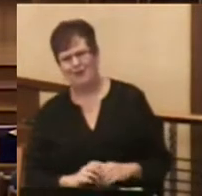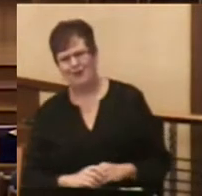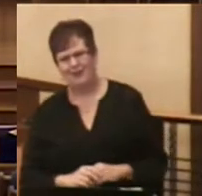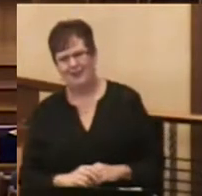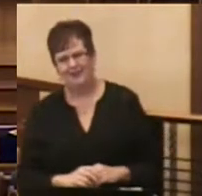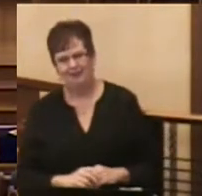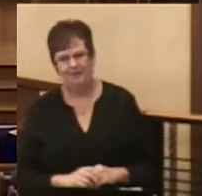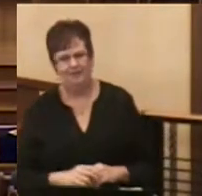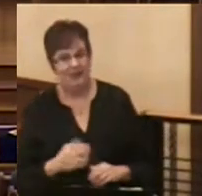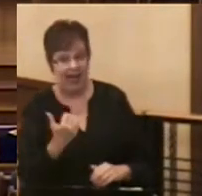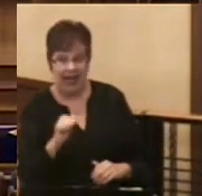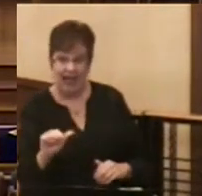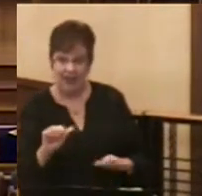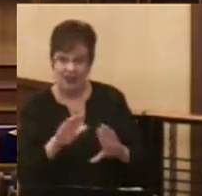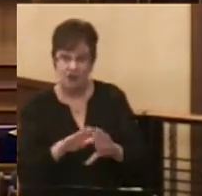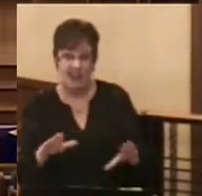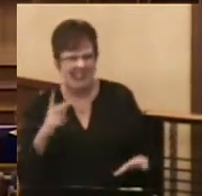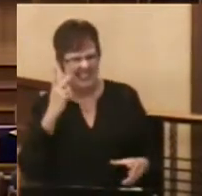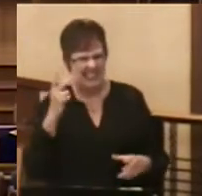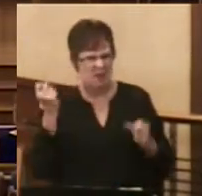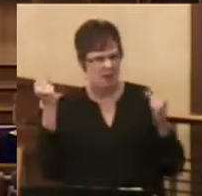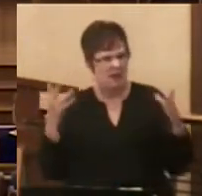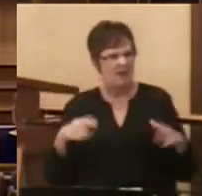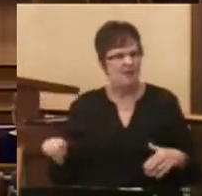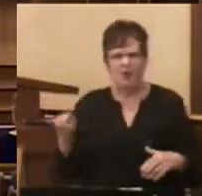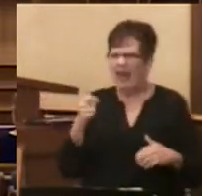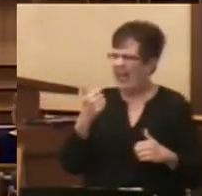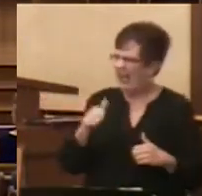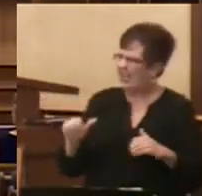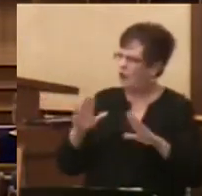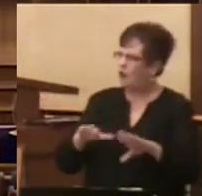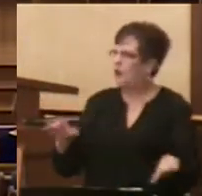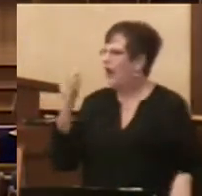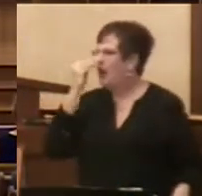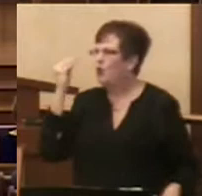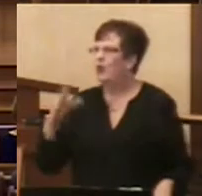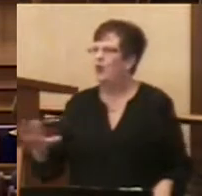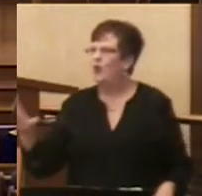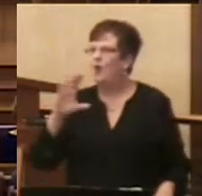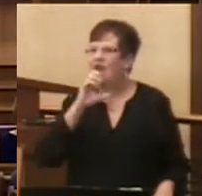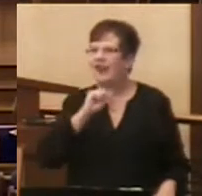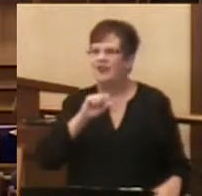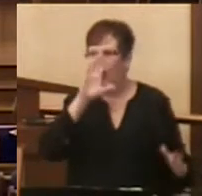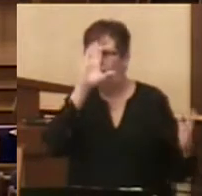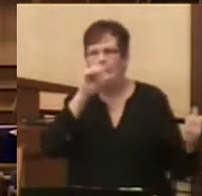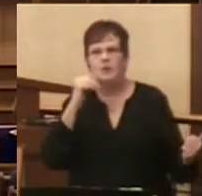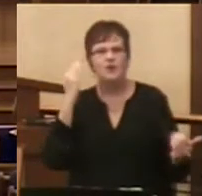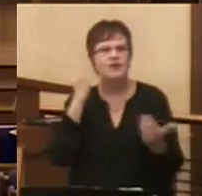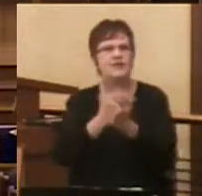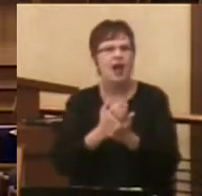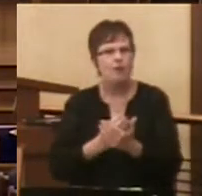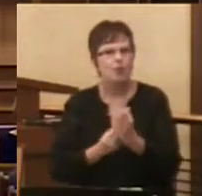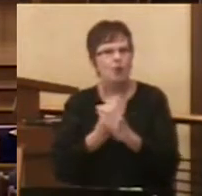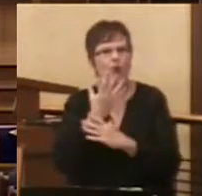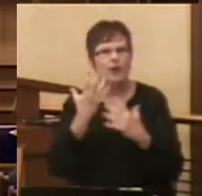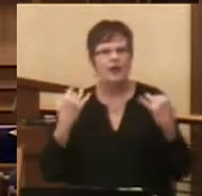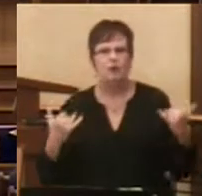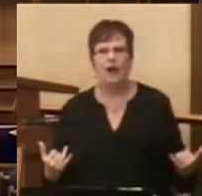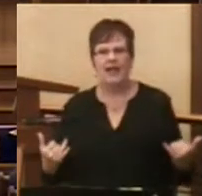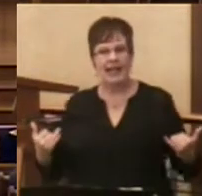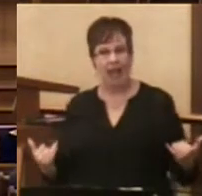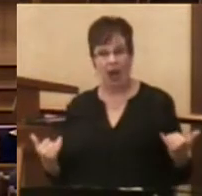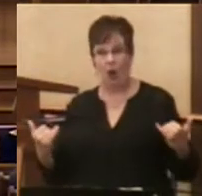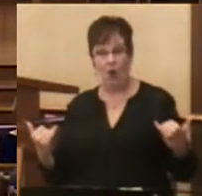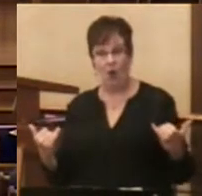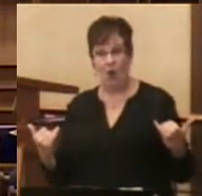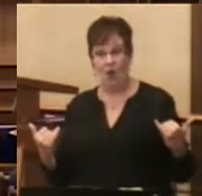Is there any child, and I see so many of you here, are there any children, I don't care what your age, that you hope you just stop growing where you are? Is